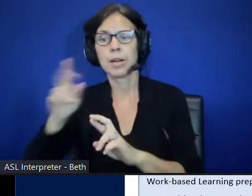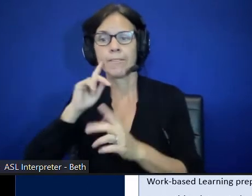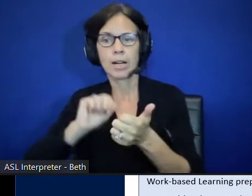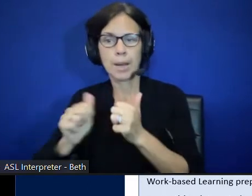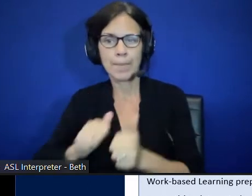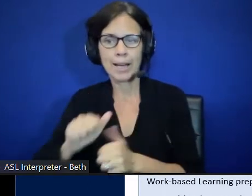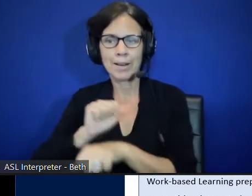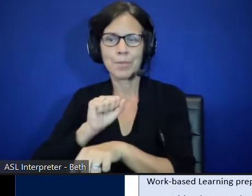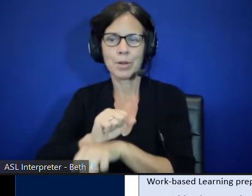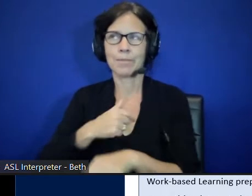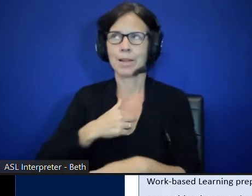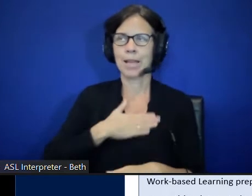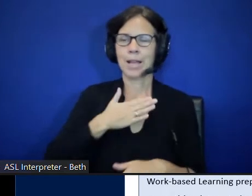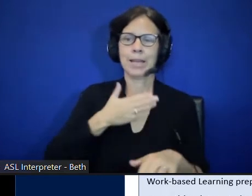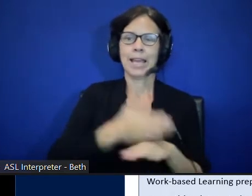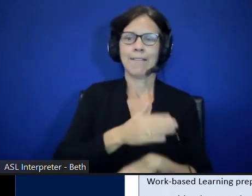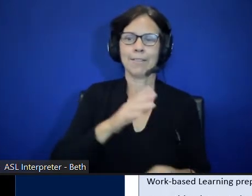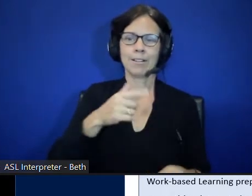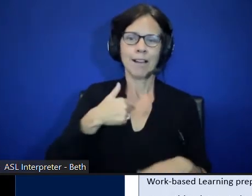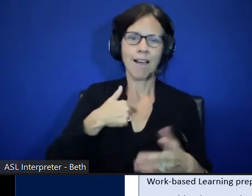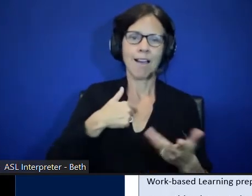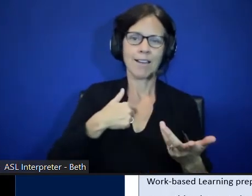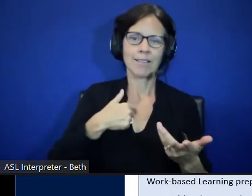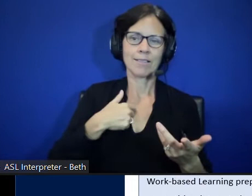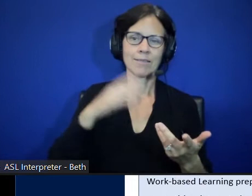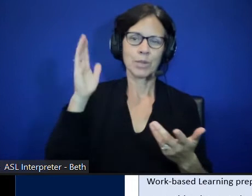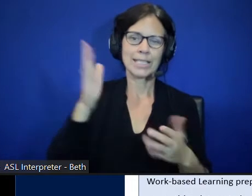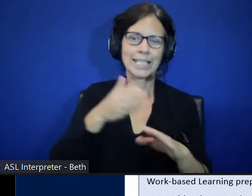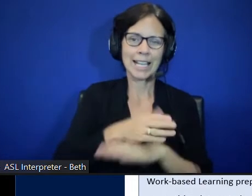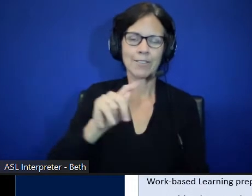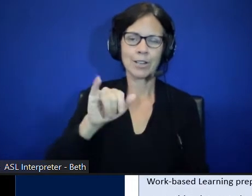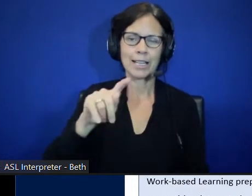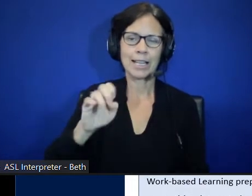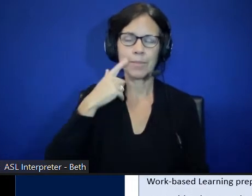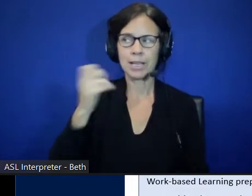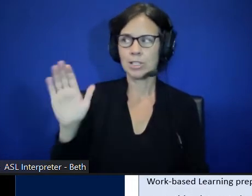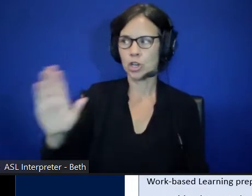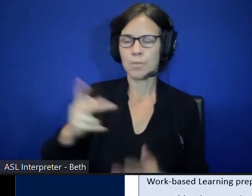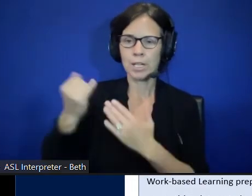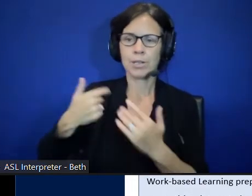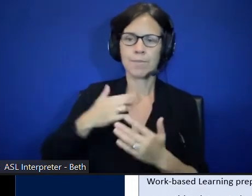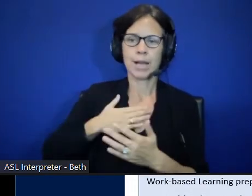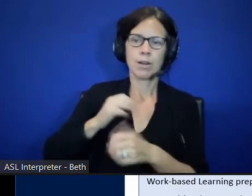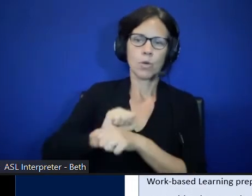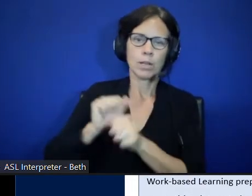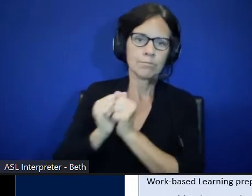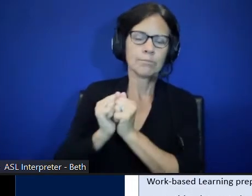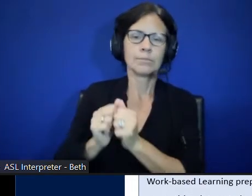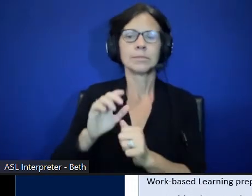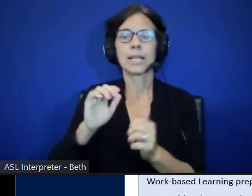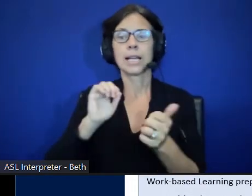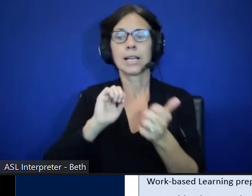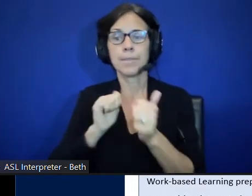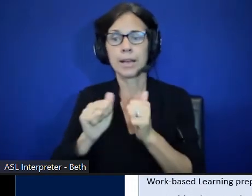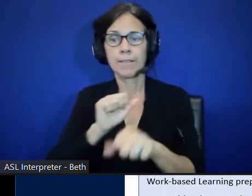got to go after Katie because I think our projects work really well together. Competitive integrated employment is a goal for